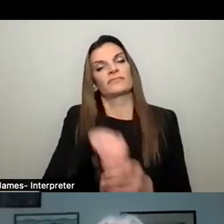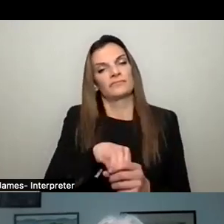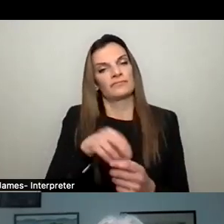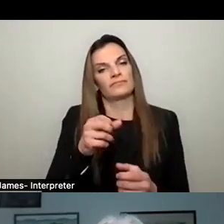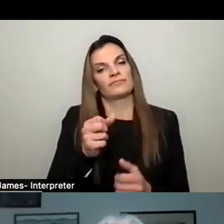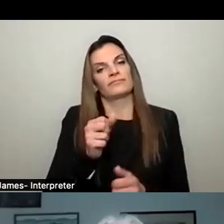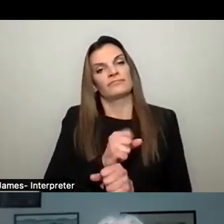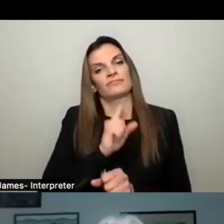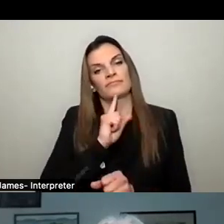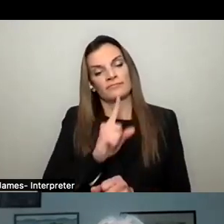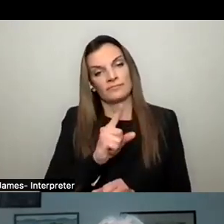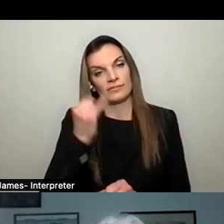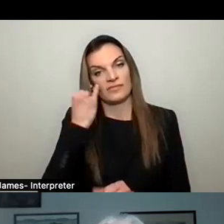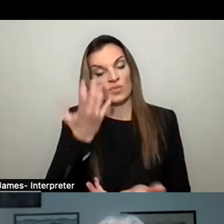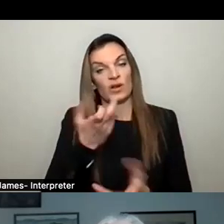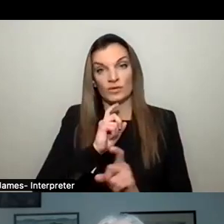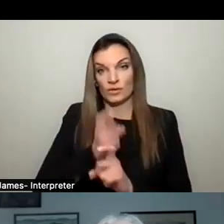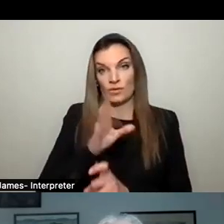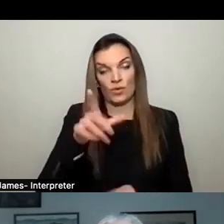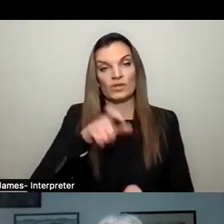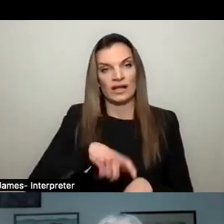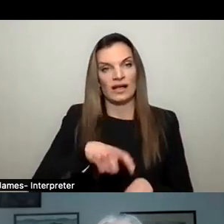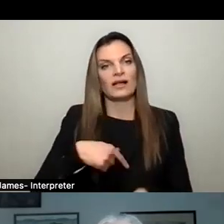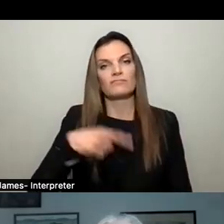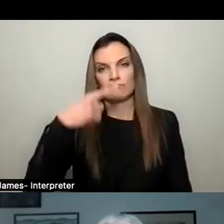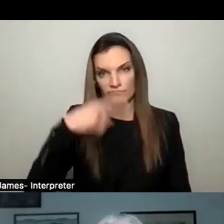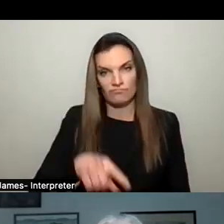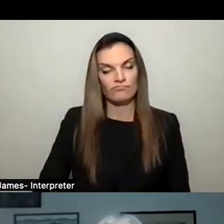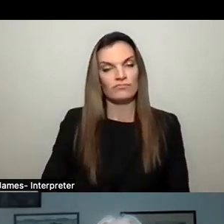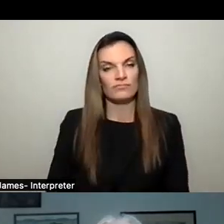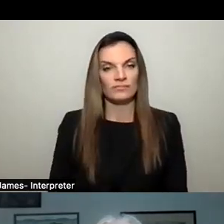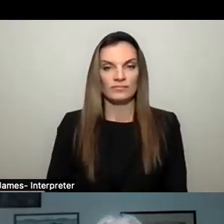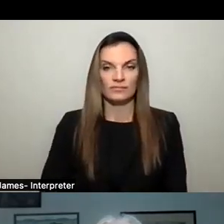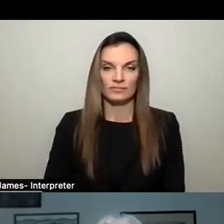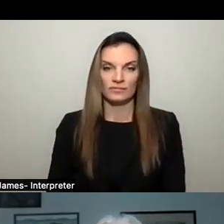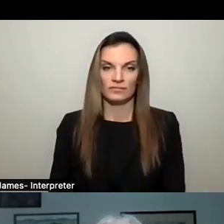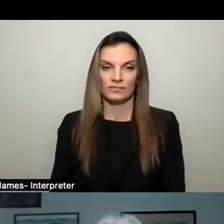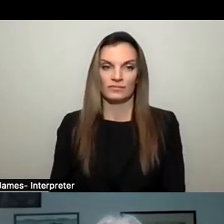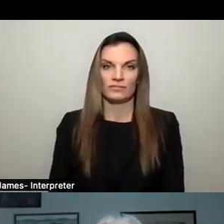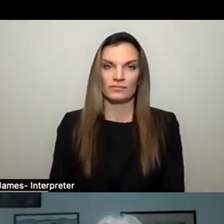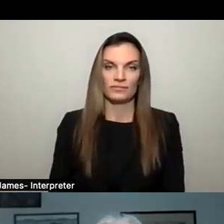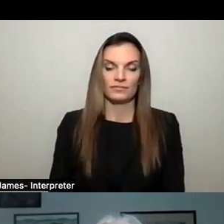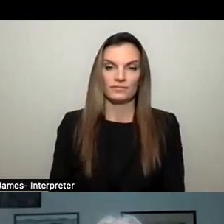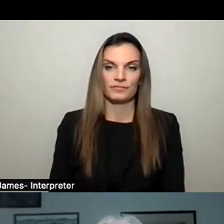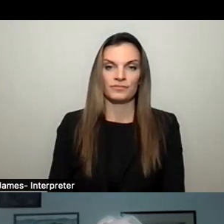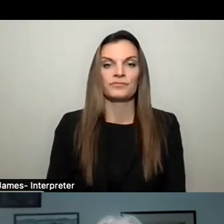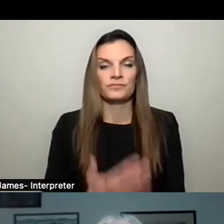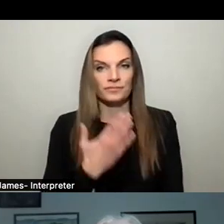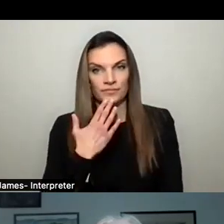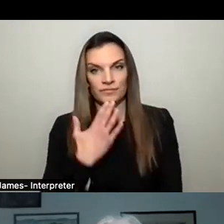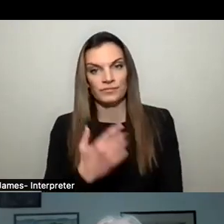that you want to donate your valuable time. We're more than happy to find a place where you can do so. Thank you.